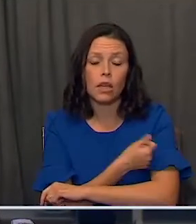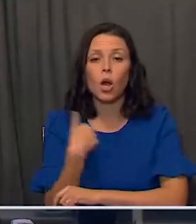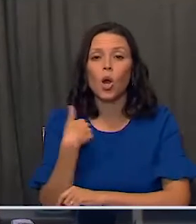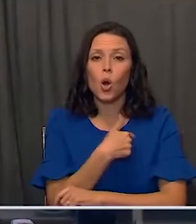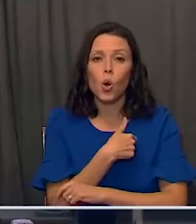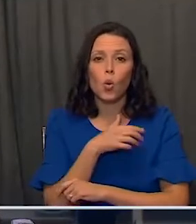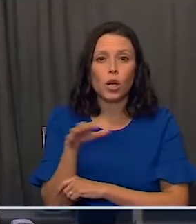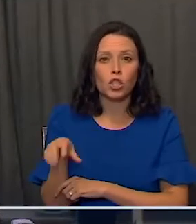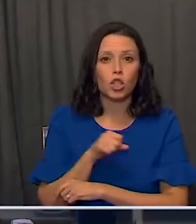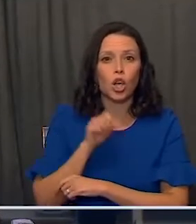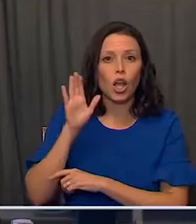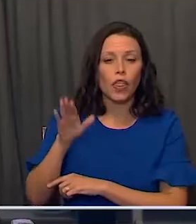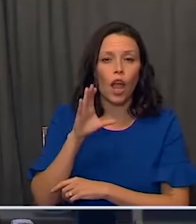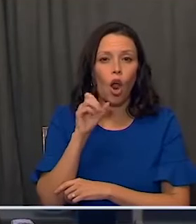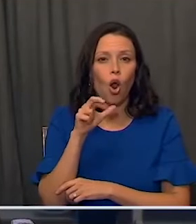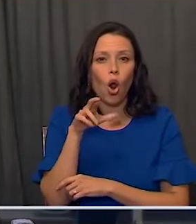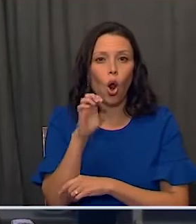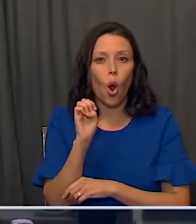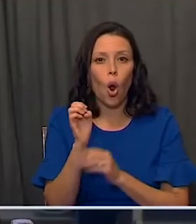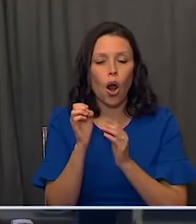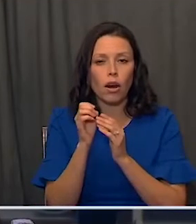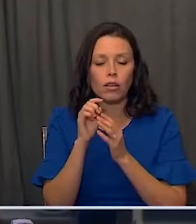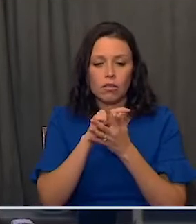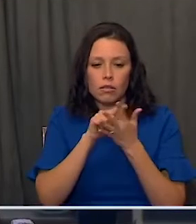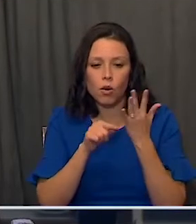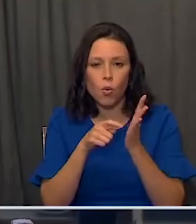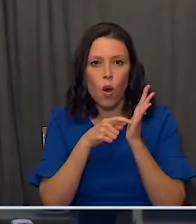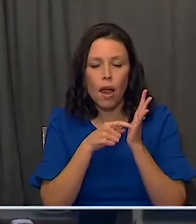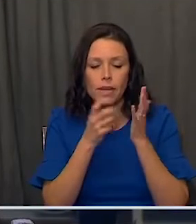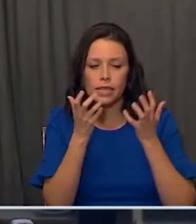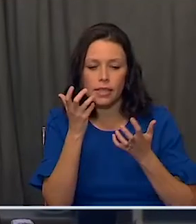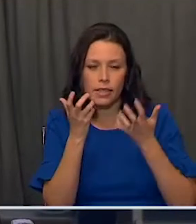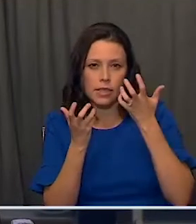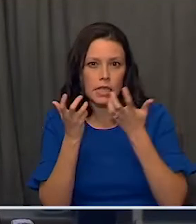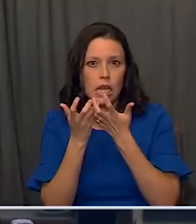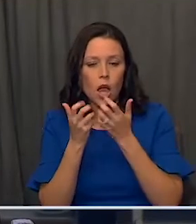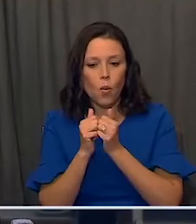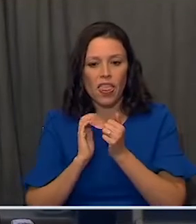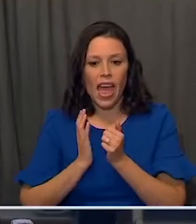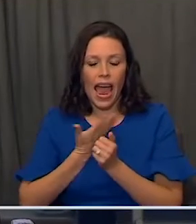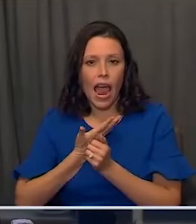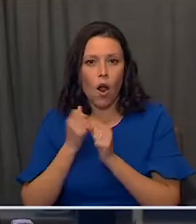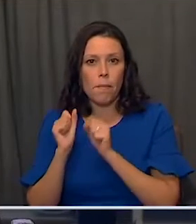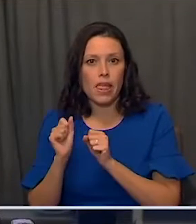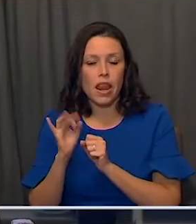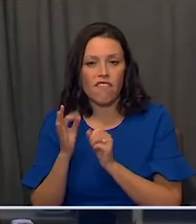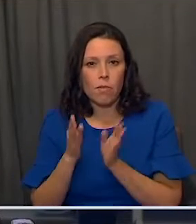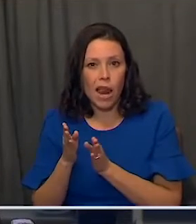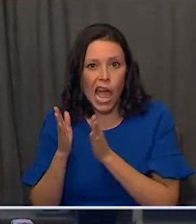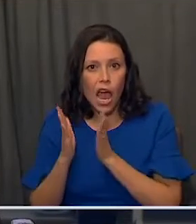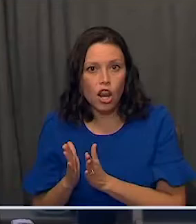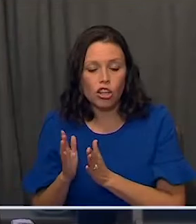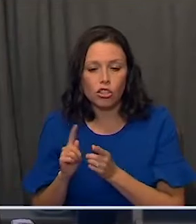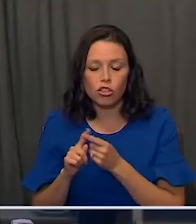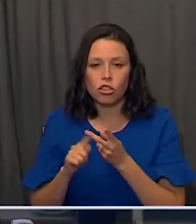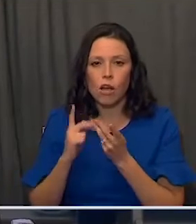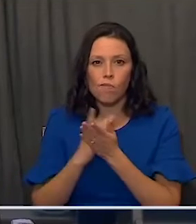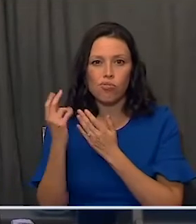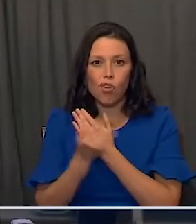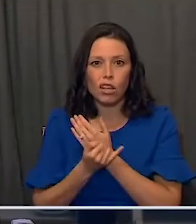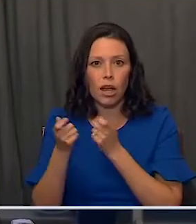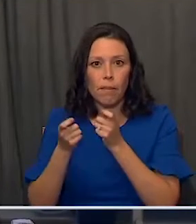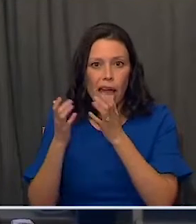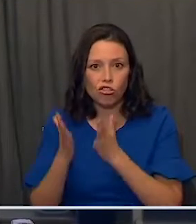We took their core competency and we aligned it with the capability of planners, project